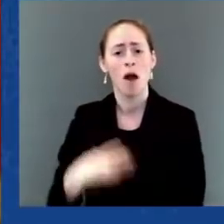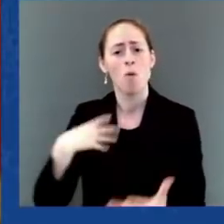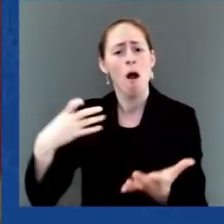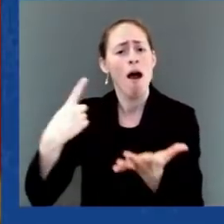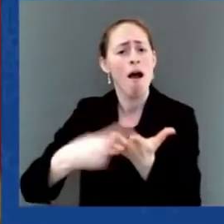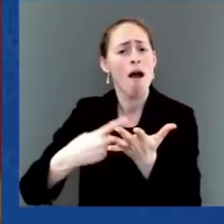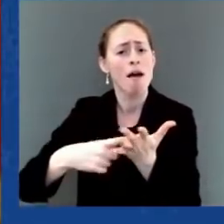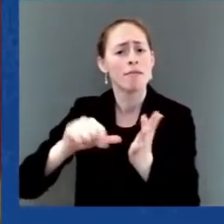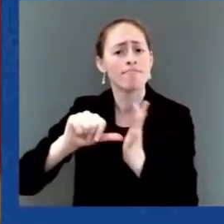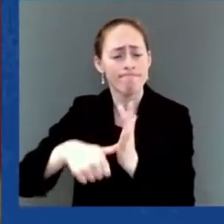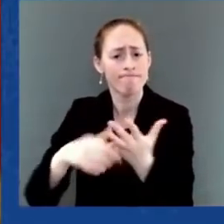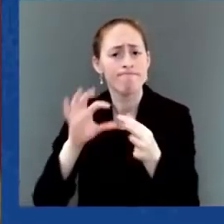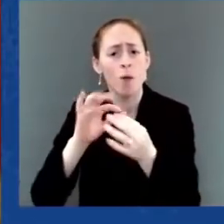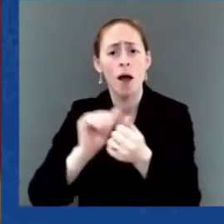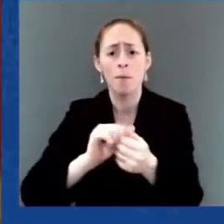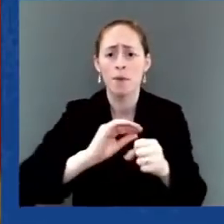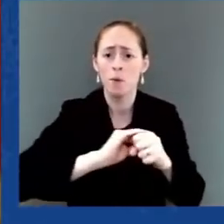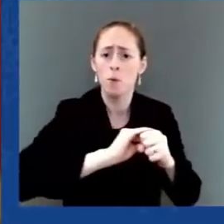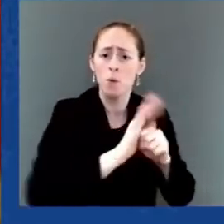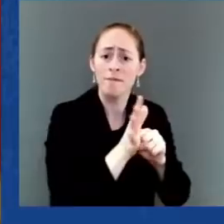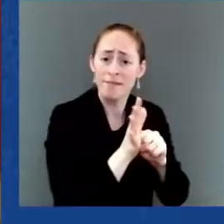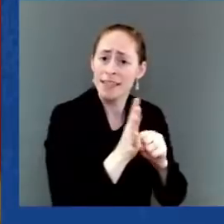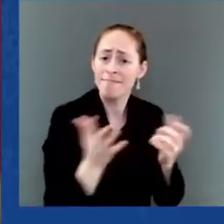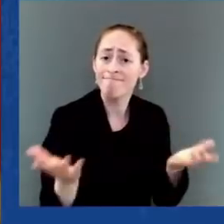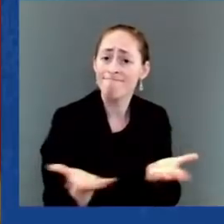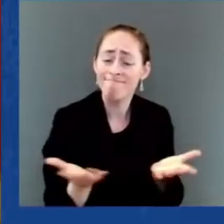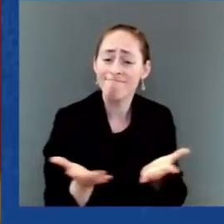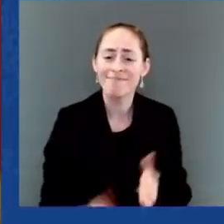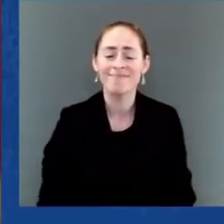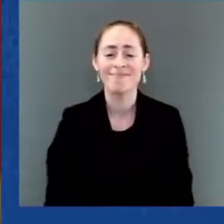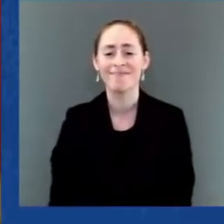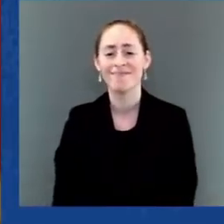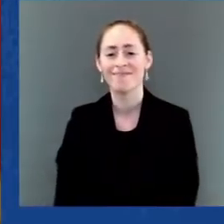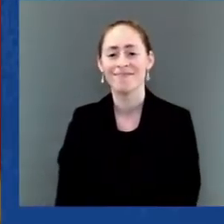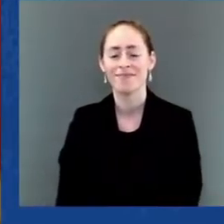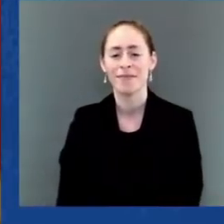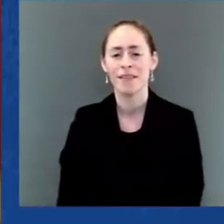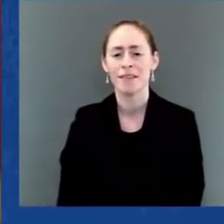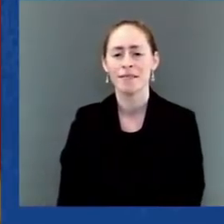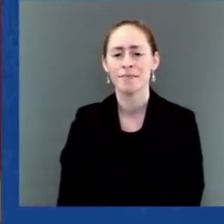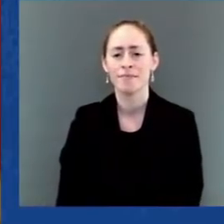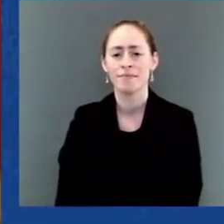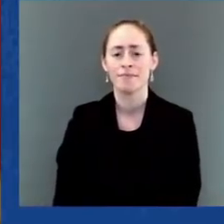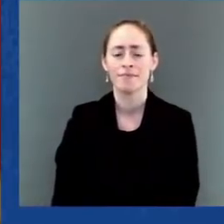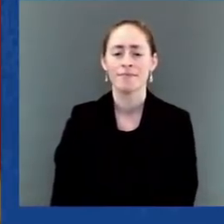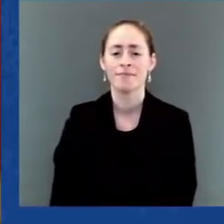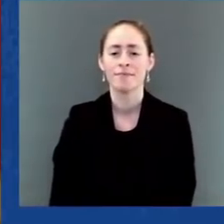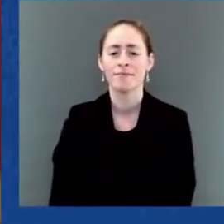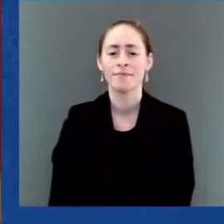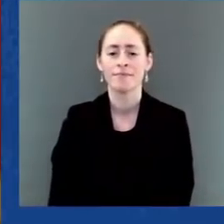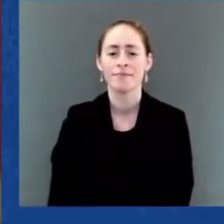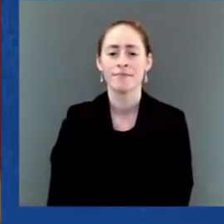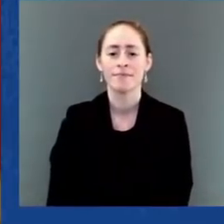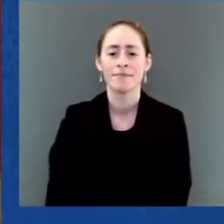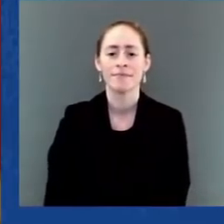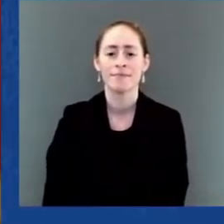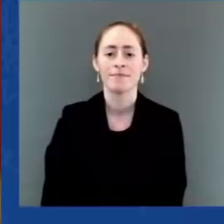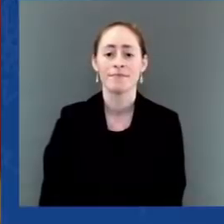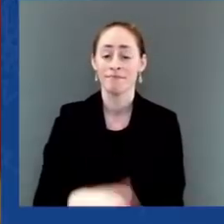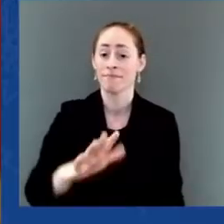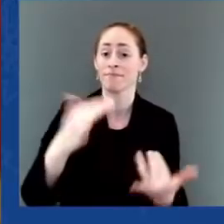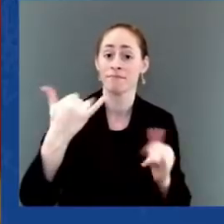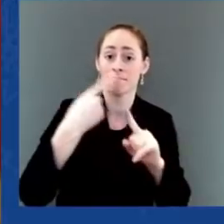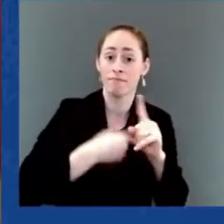First, earlier this month, Pfizer announced that it's antiviral pill for people infected by COVID